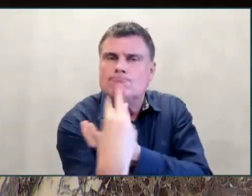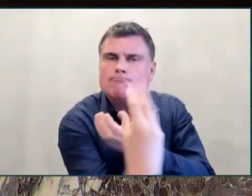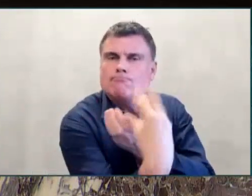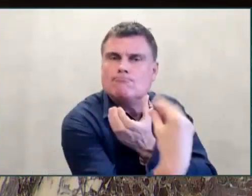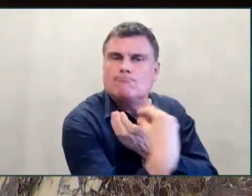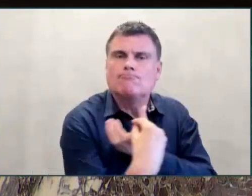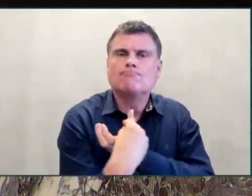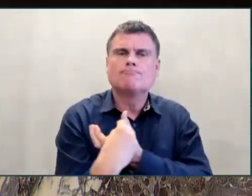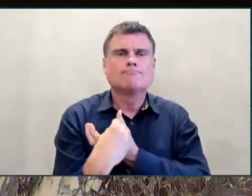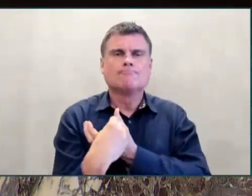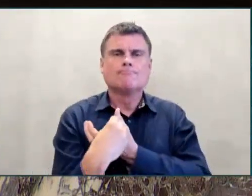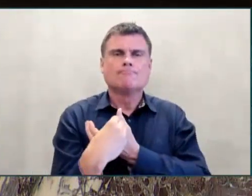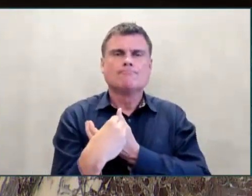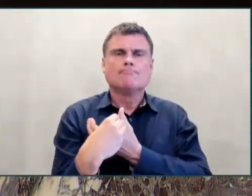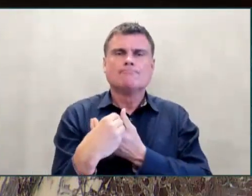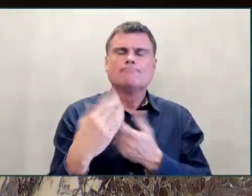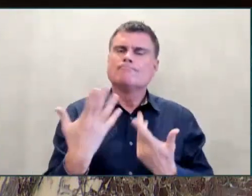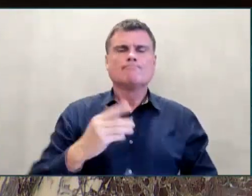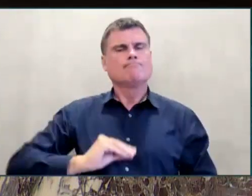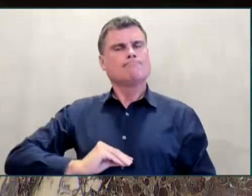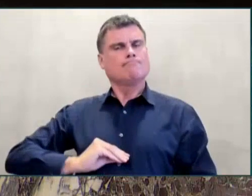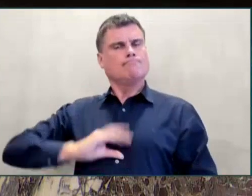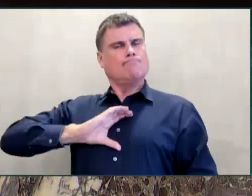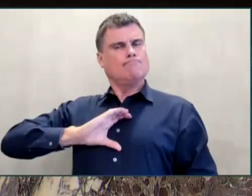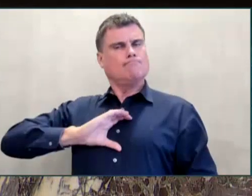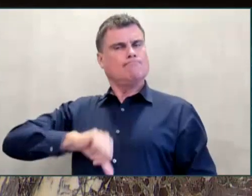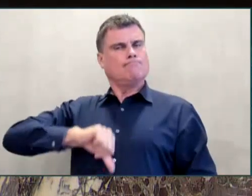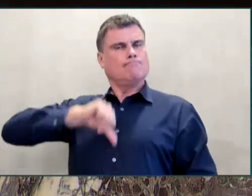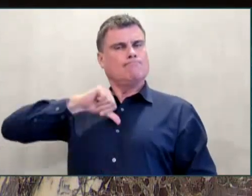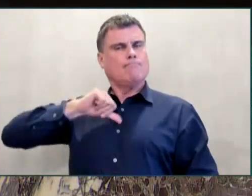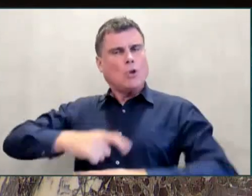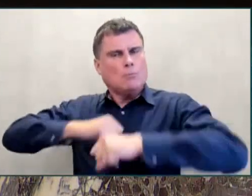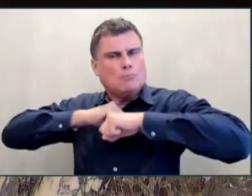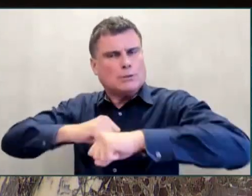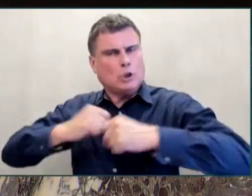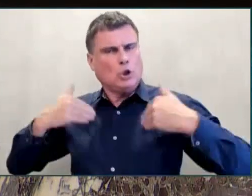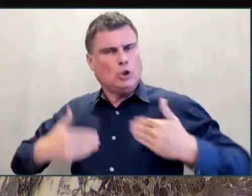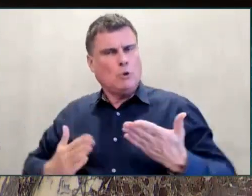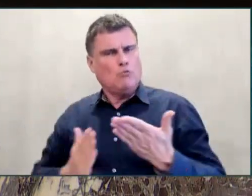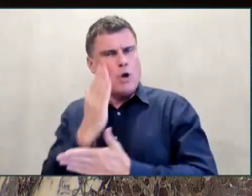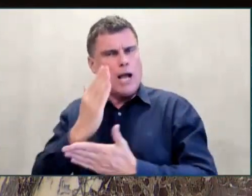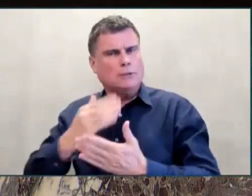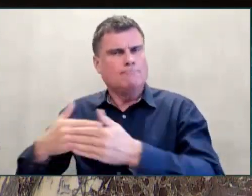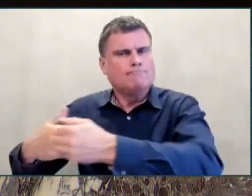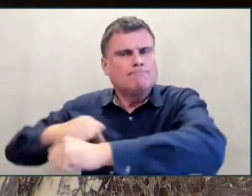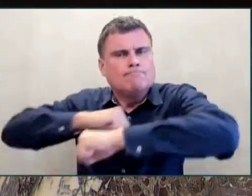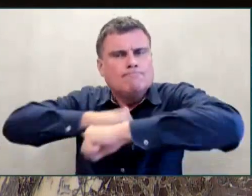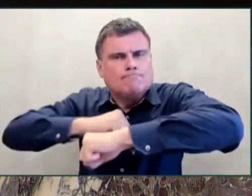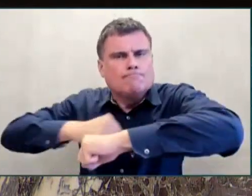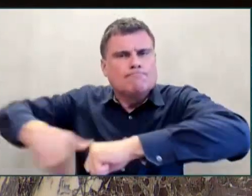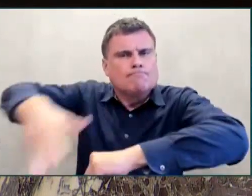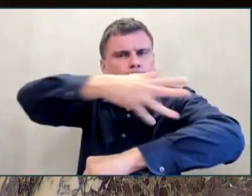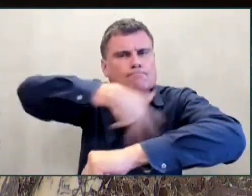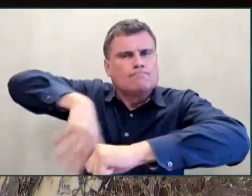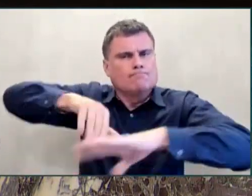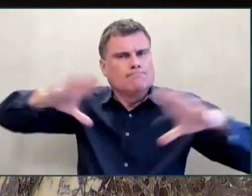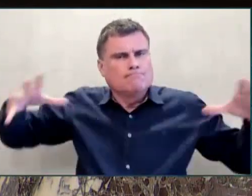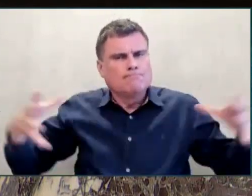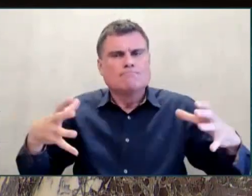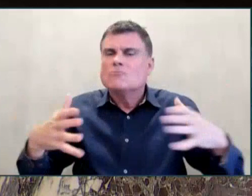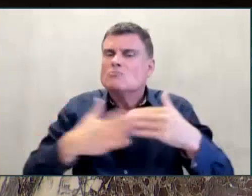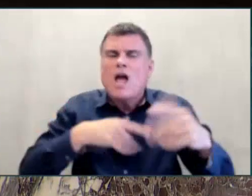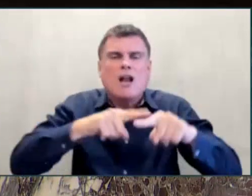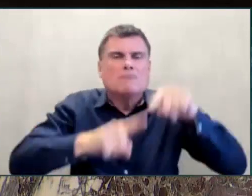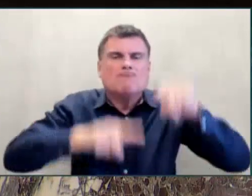equality for all regardless of race, ethnicity, religion and sexual orientation. The parade